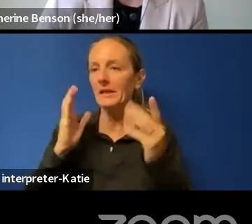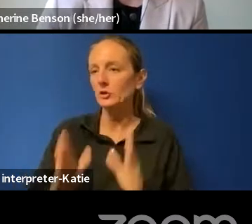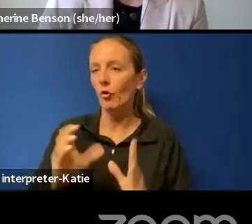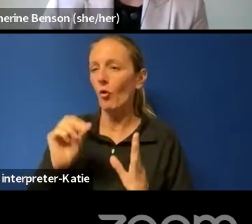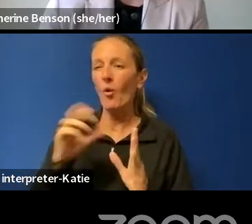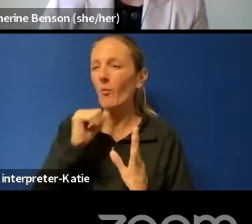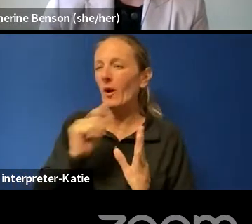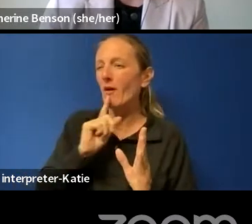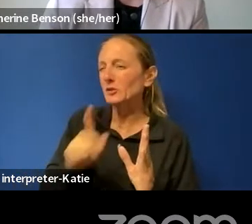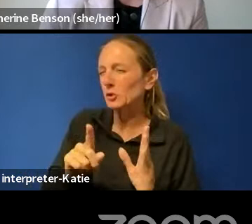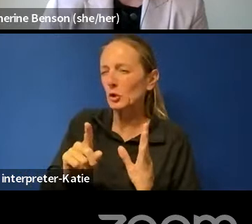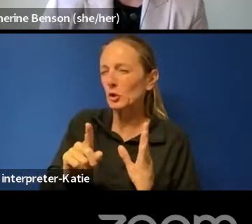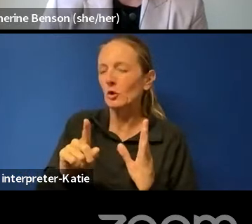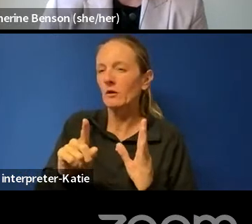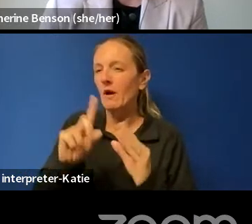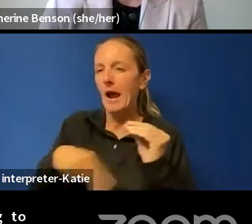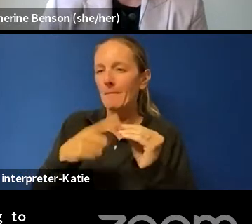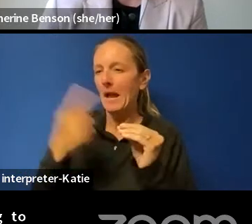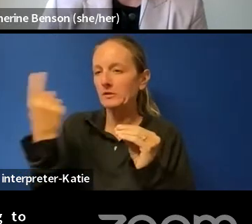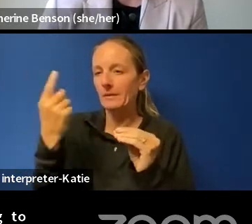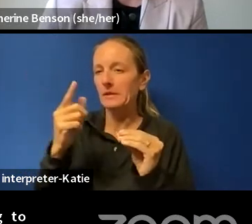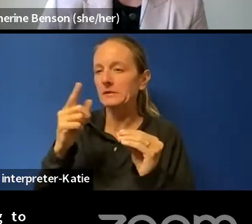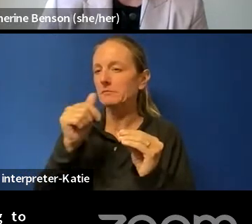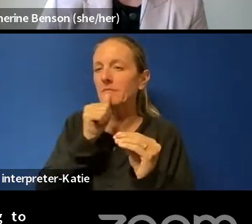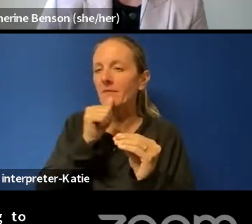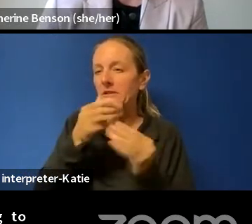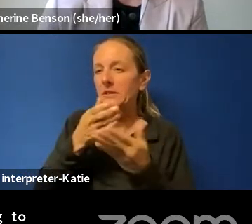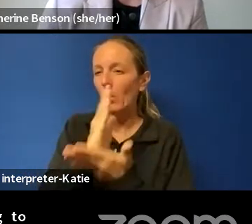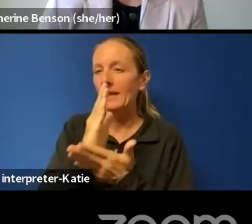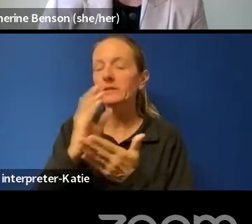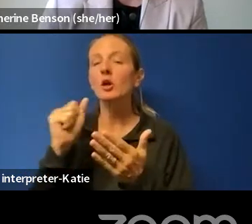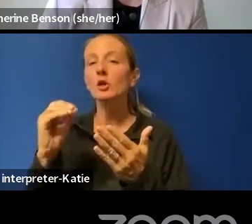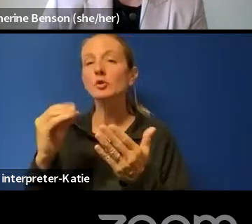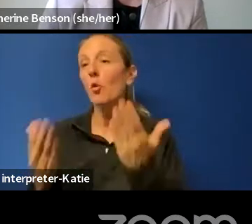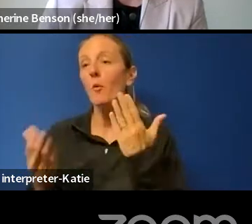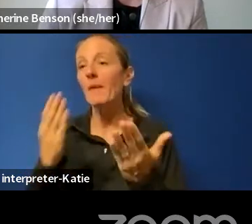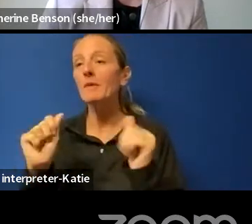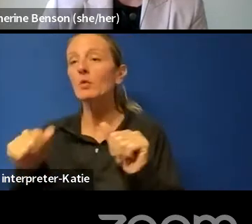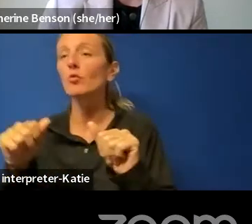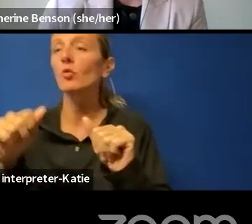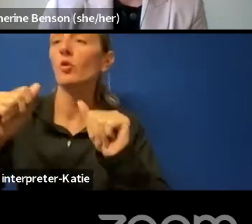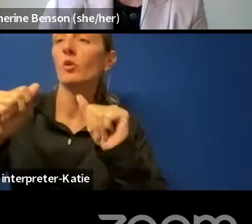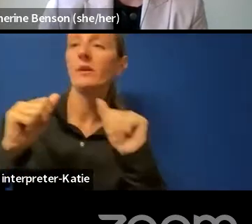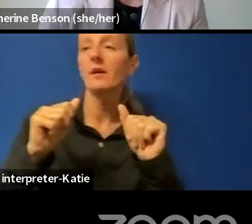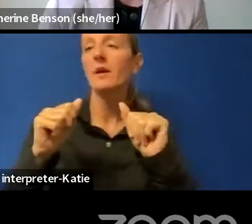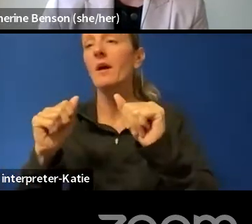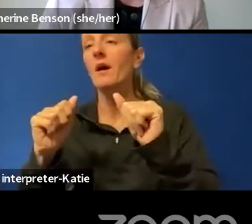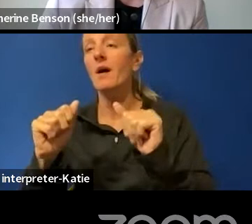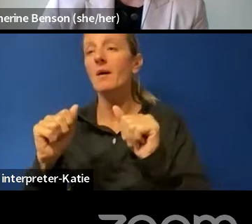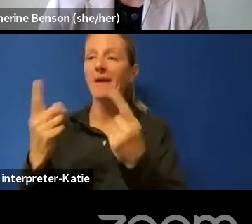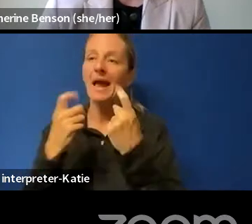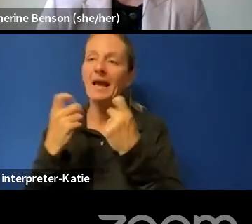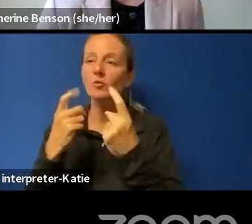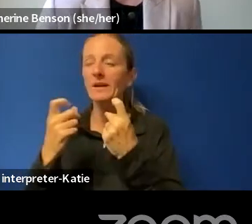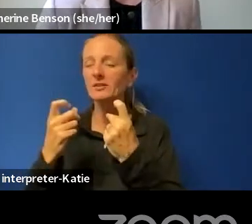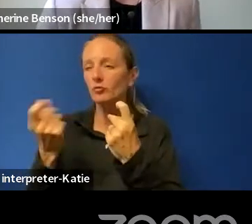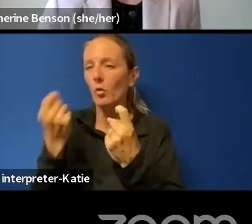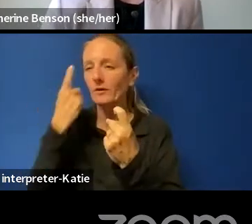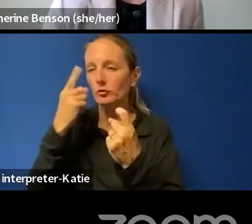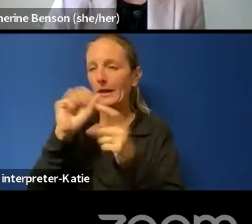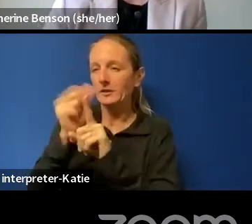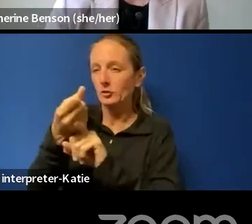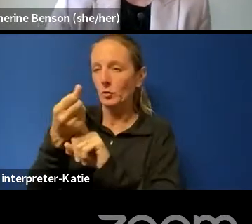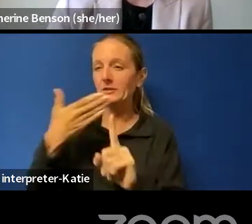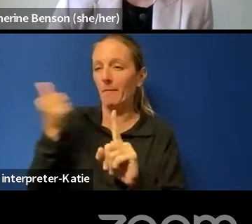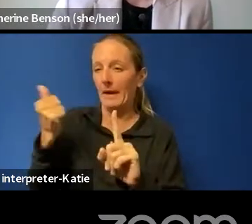kind of asking yourself some questions to grasp the situation a little bit better. And I would